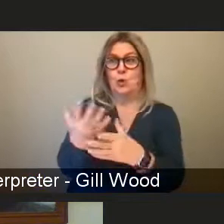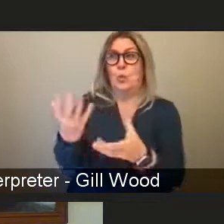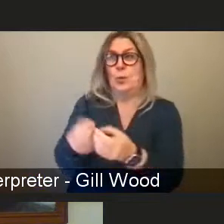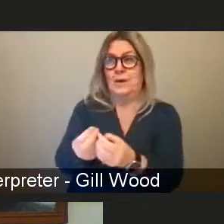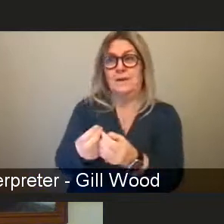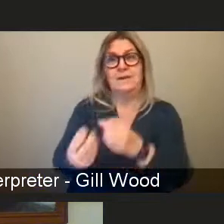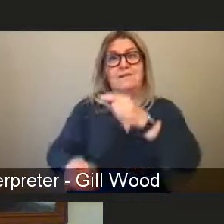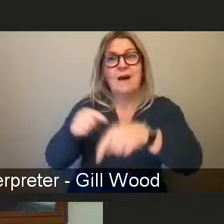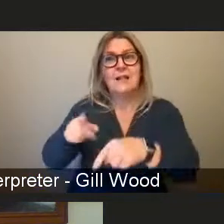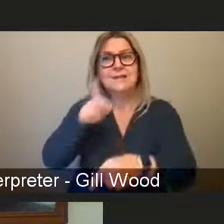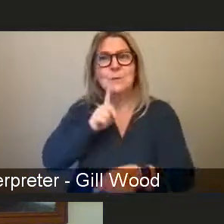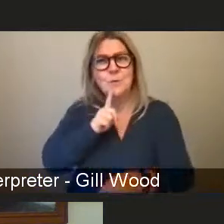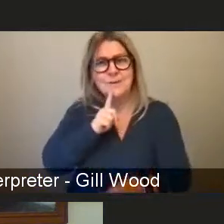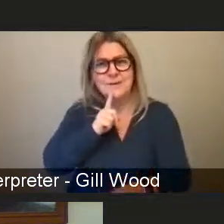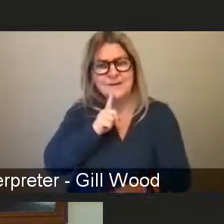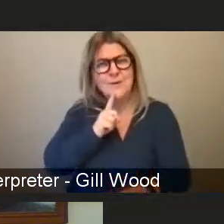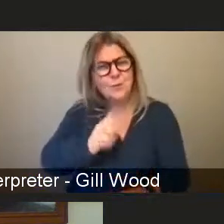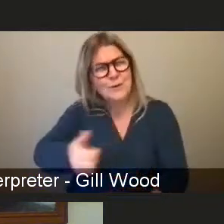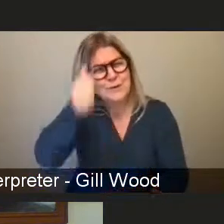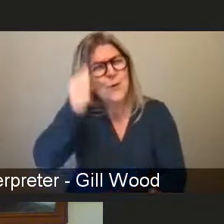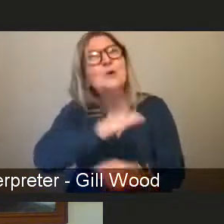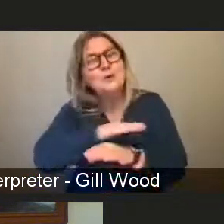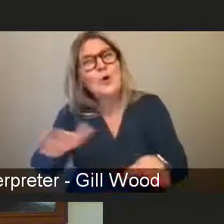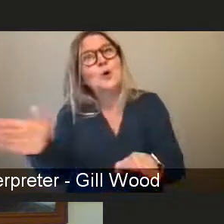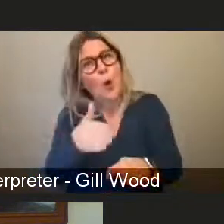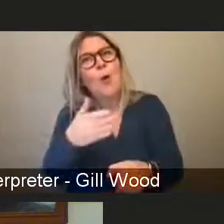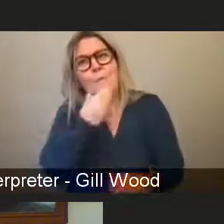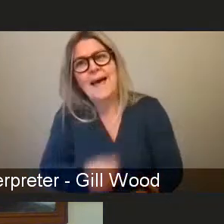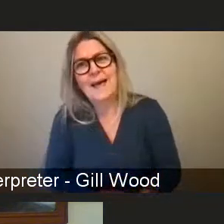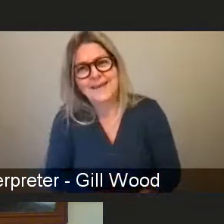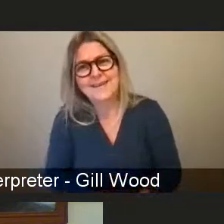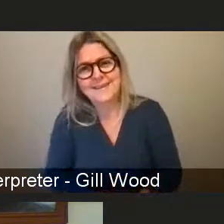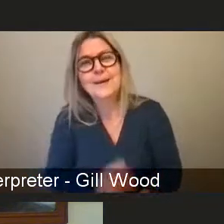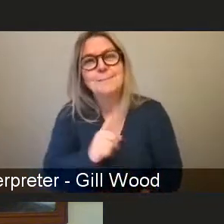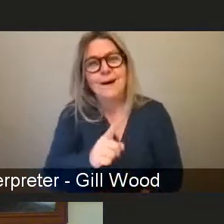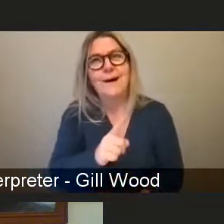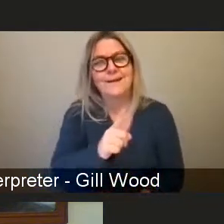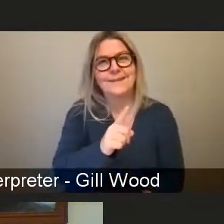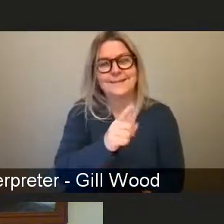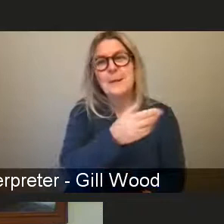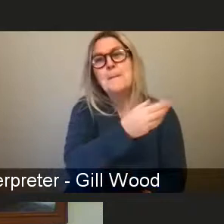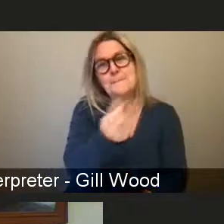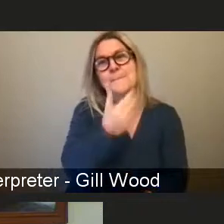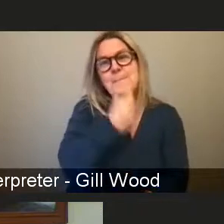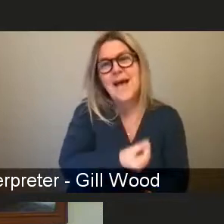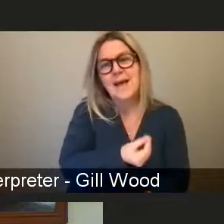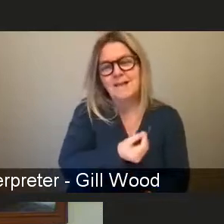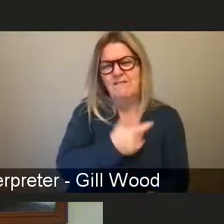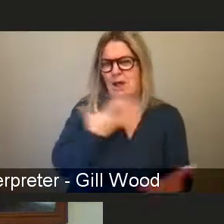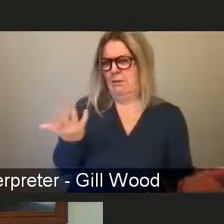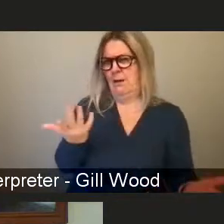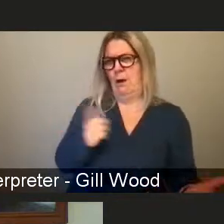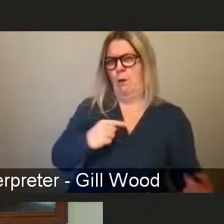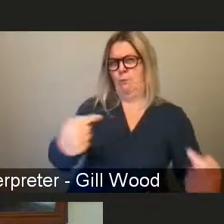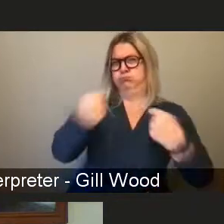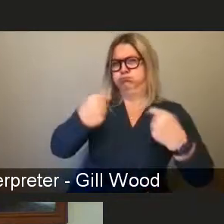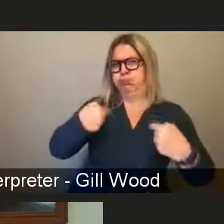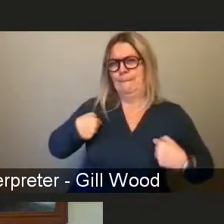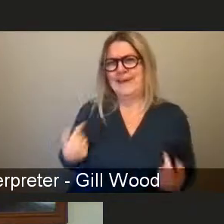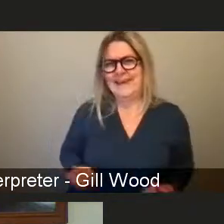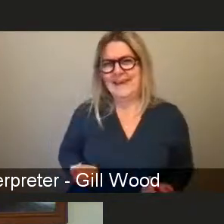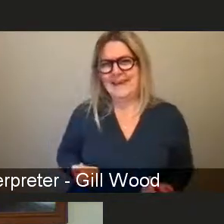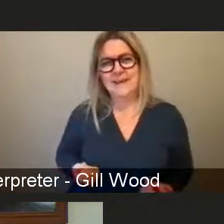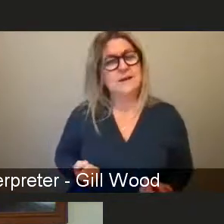But that's the knee-jerk reaction that comes back quite often. The reality is, there are just, you know, over 2000 reported